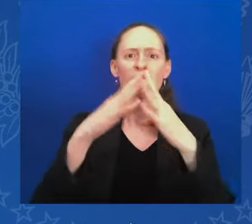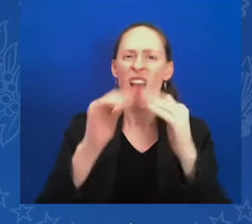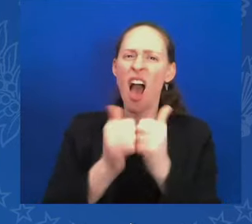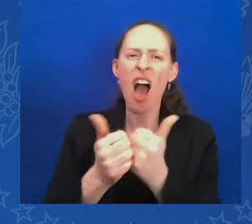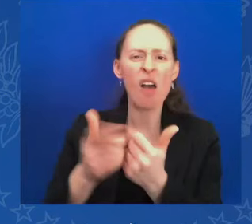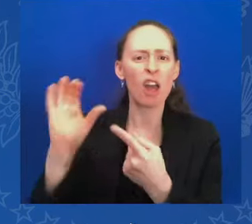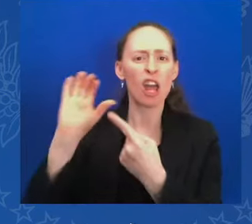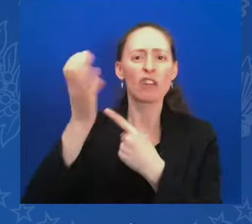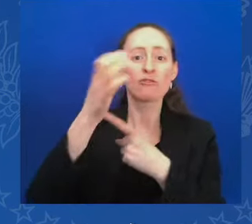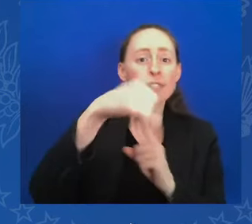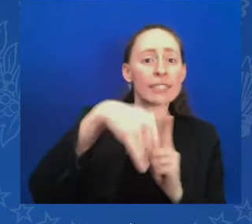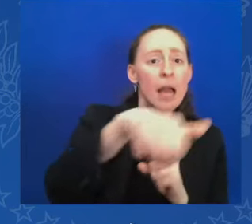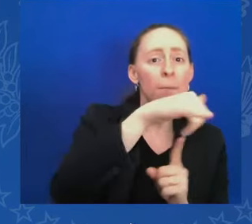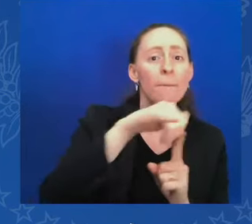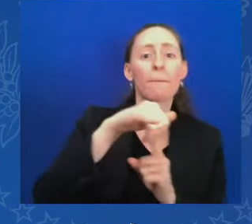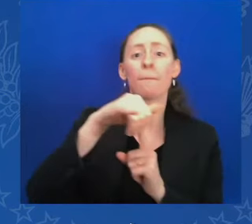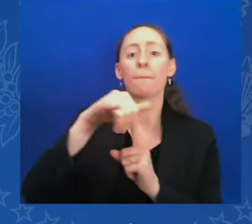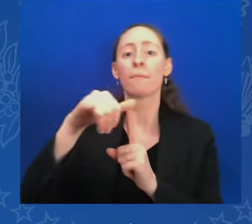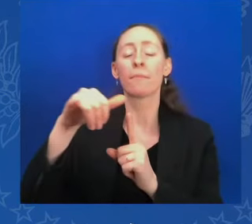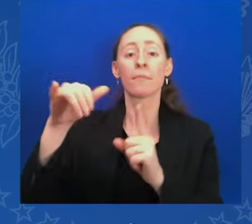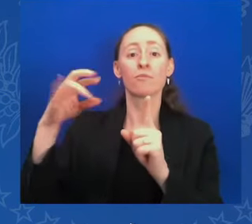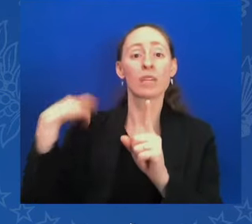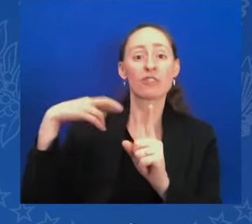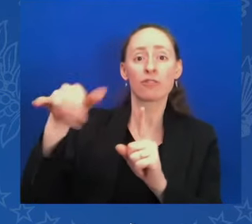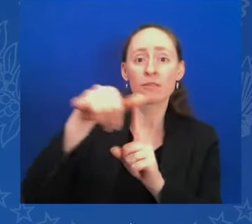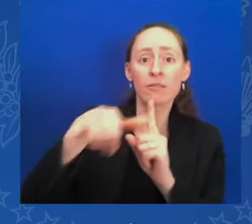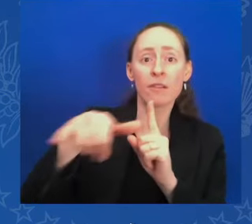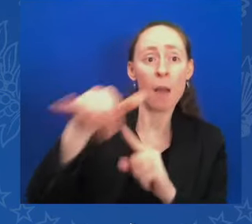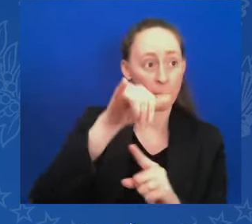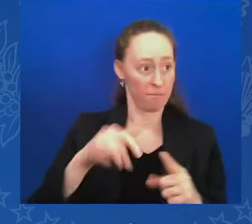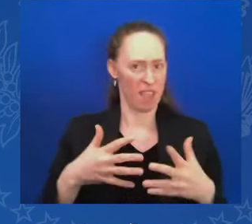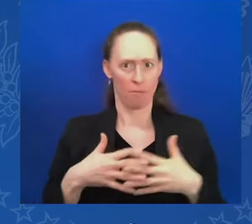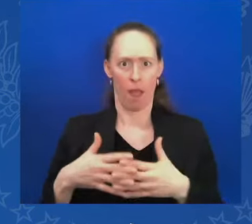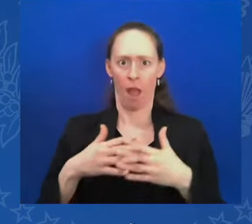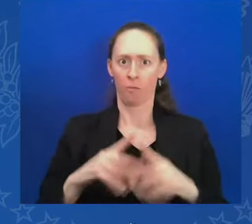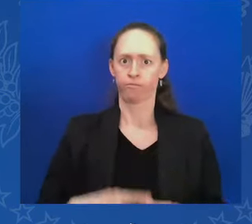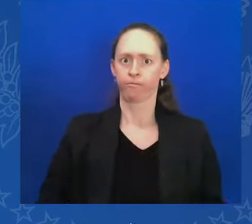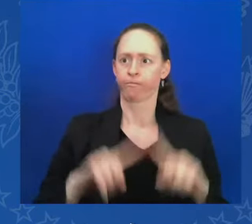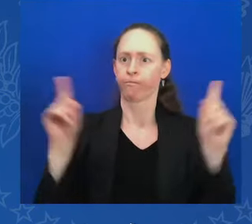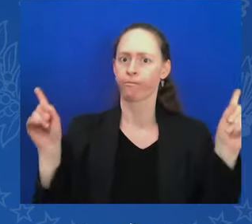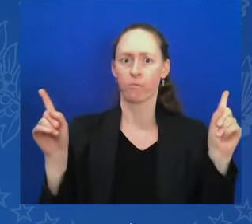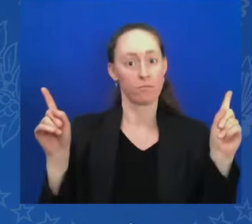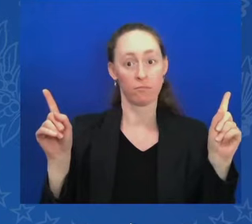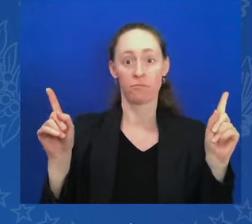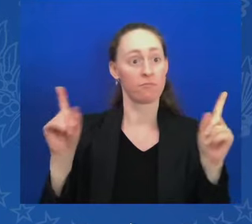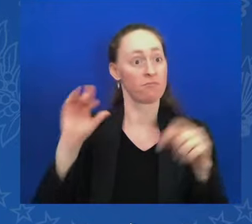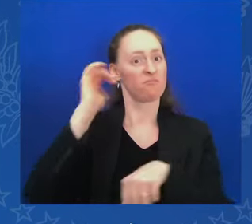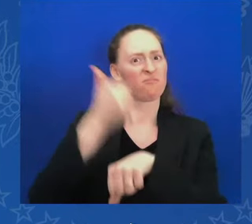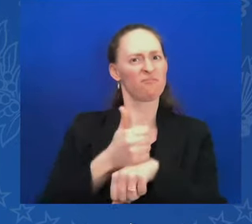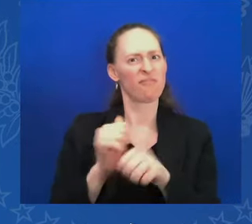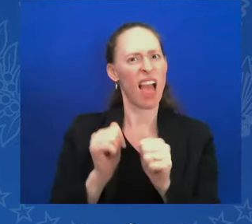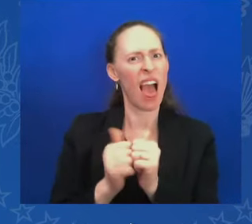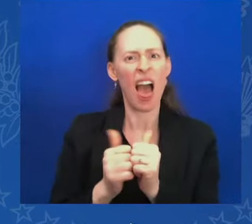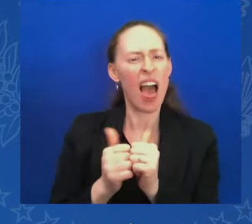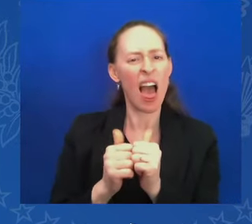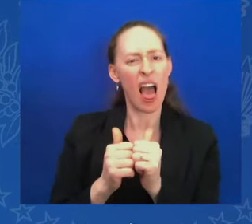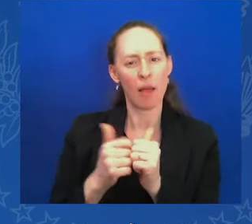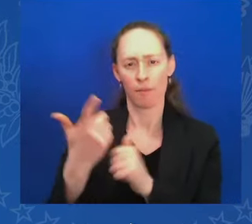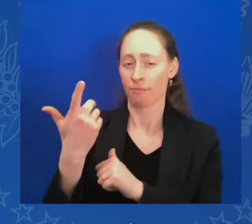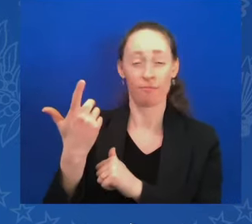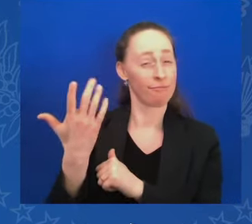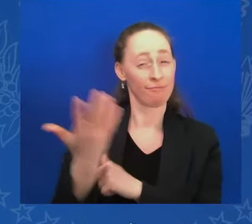on a simple idea, for real. We're not based on geogra we're based on an idea. We hold these truths to be self-evident,